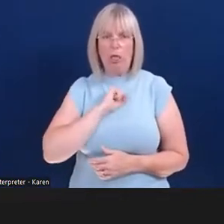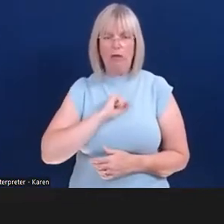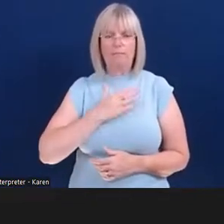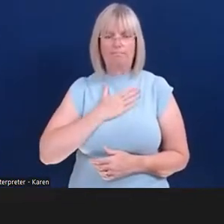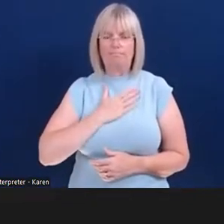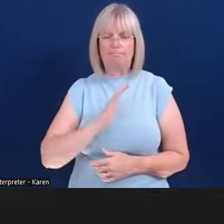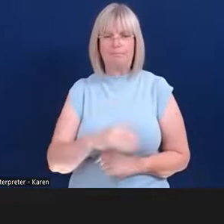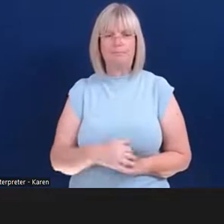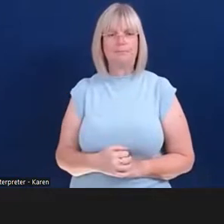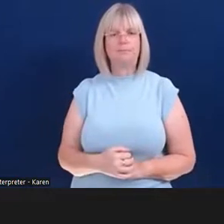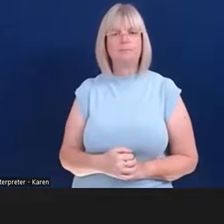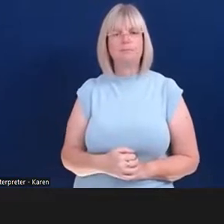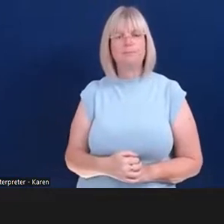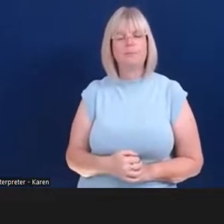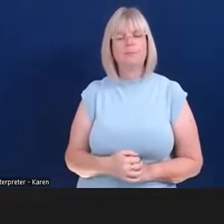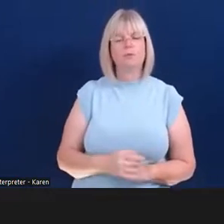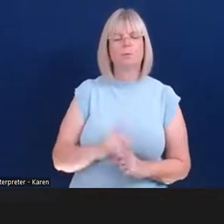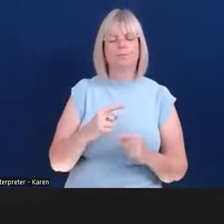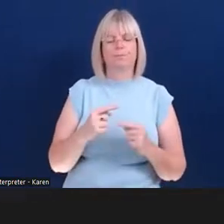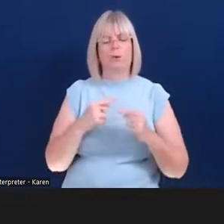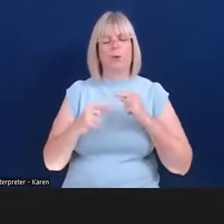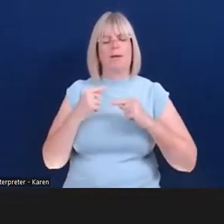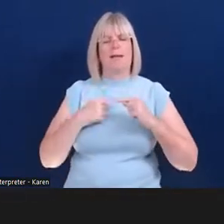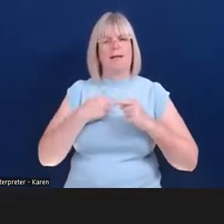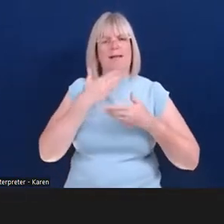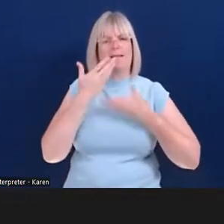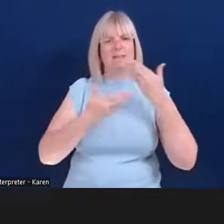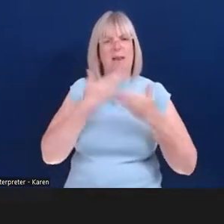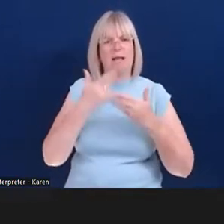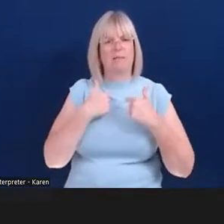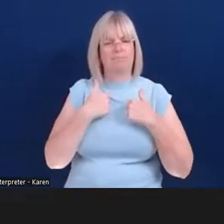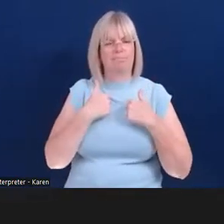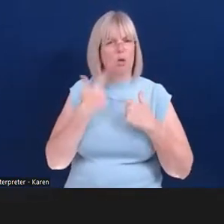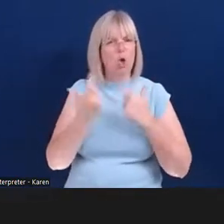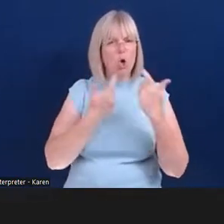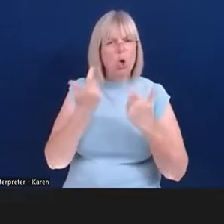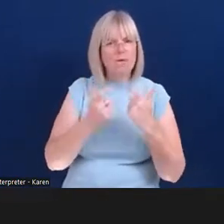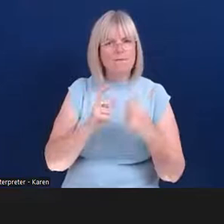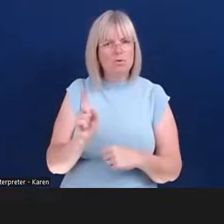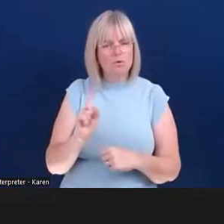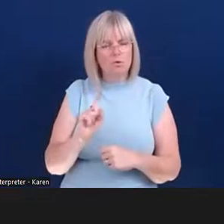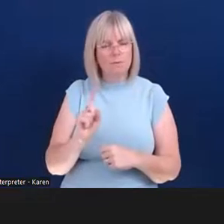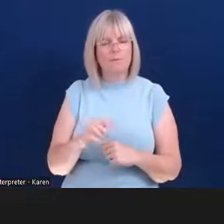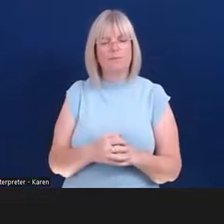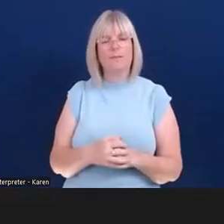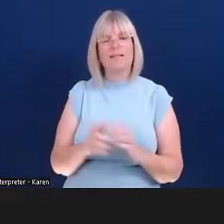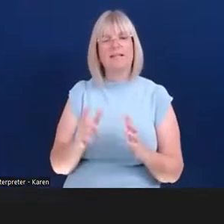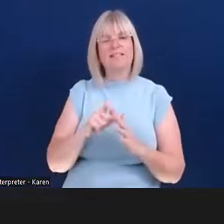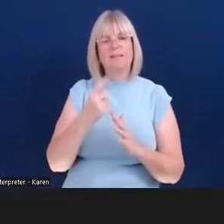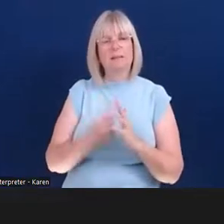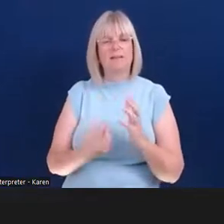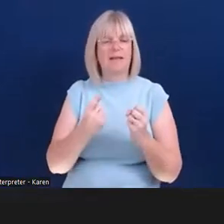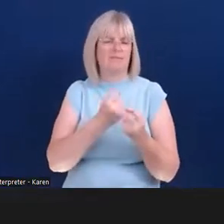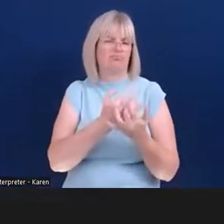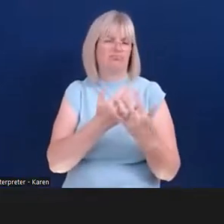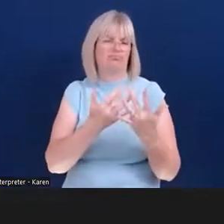So maybe just going back a bit and just explaining what exactly what I'm looking for. Disability comes in many different forms, but